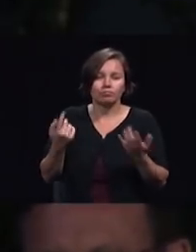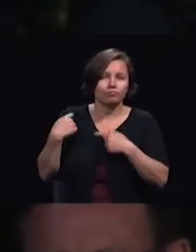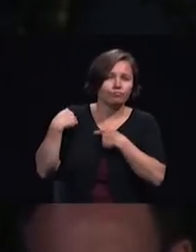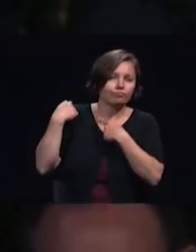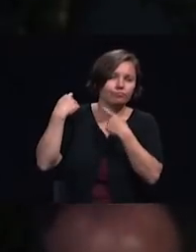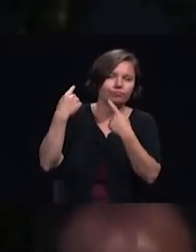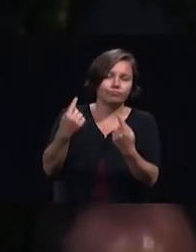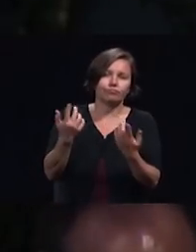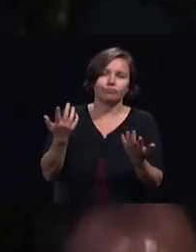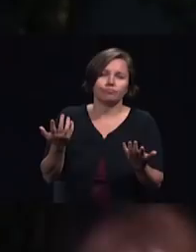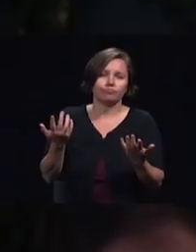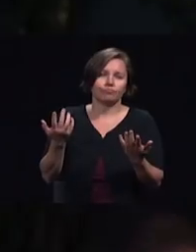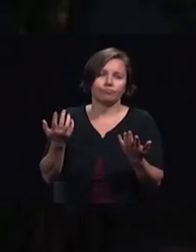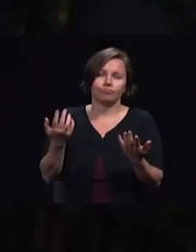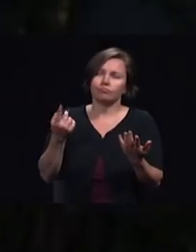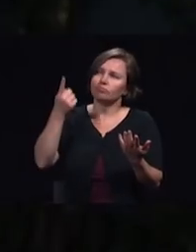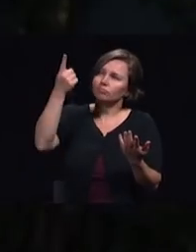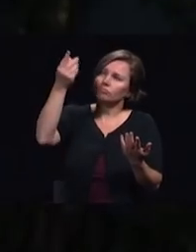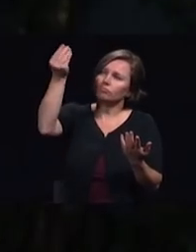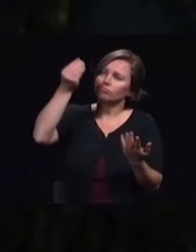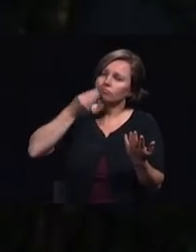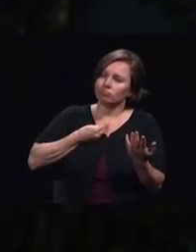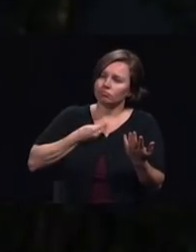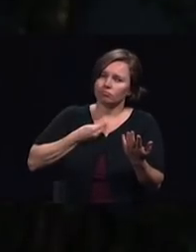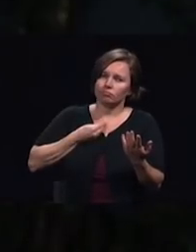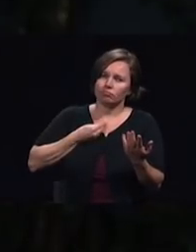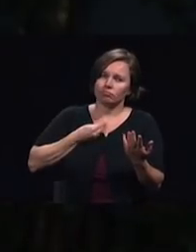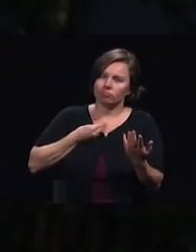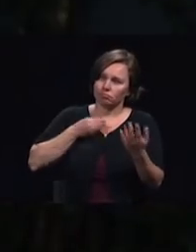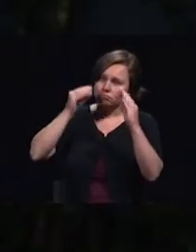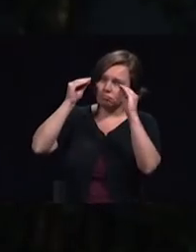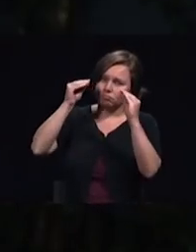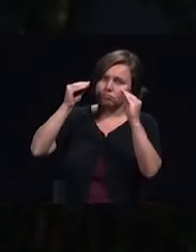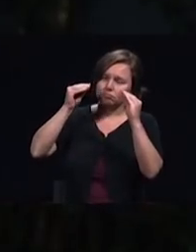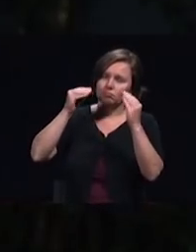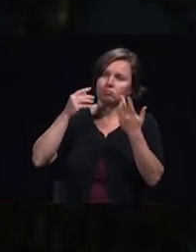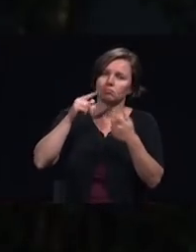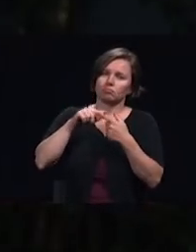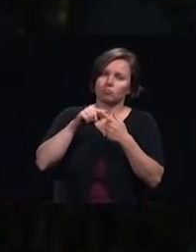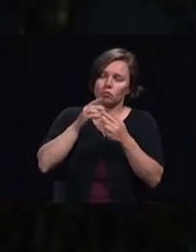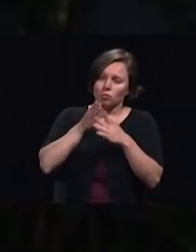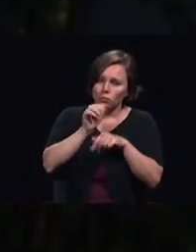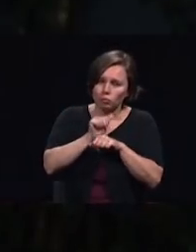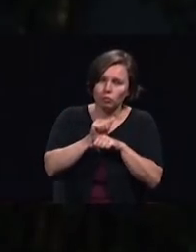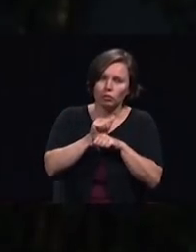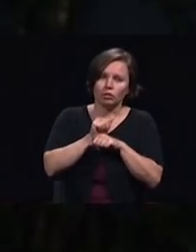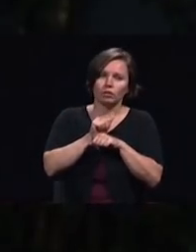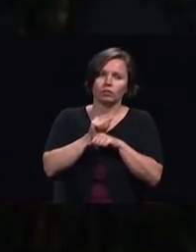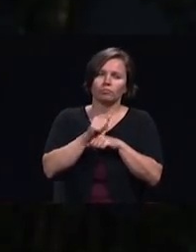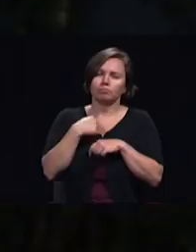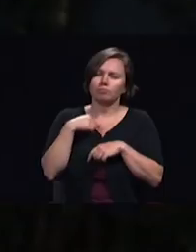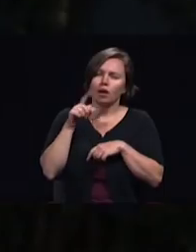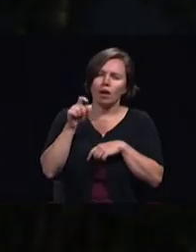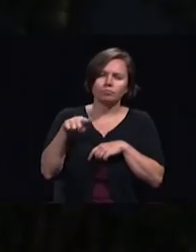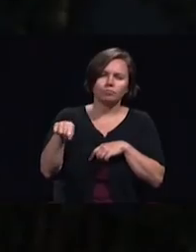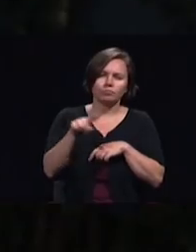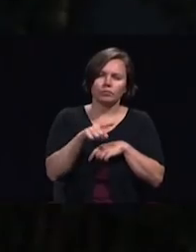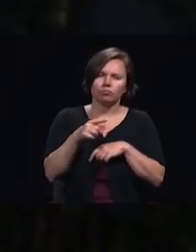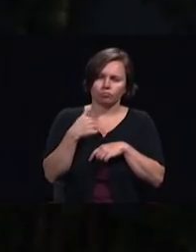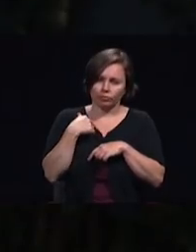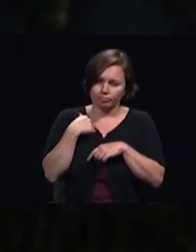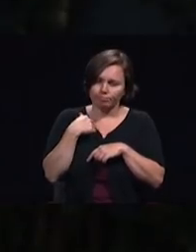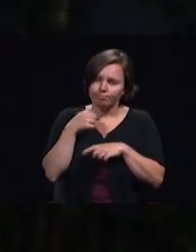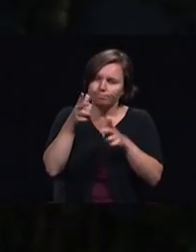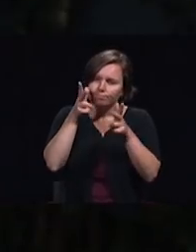spirit of prophecy regarding mission to the cities are we listening and pleading in prayer for the outpouring of the Holy